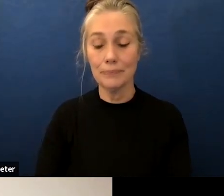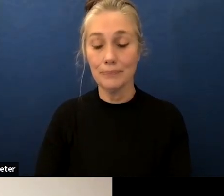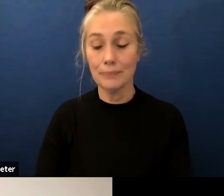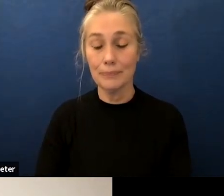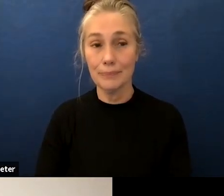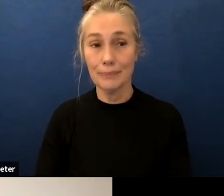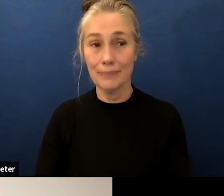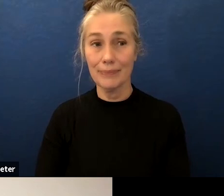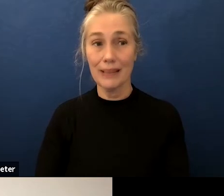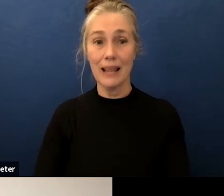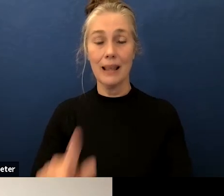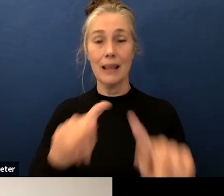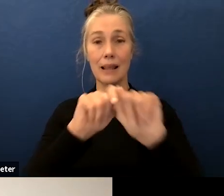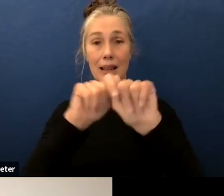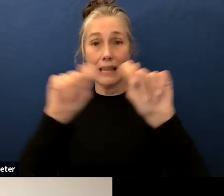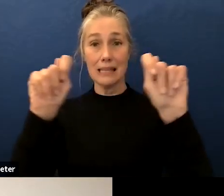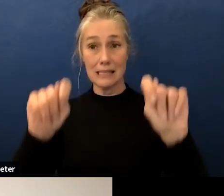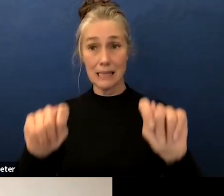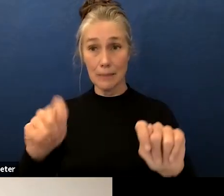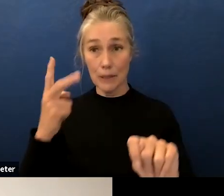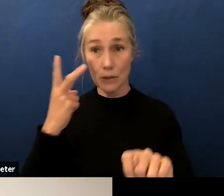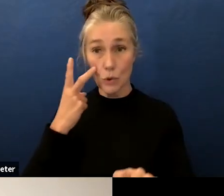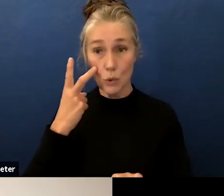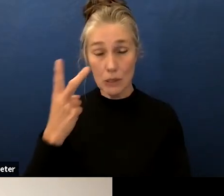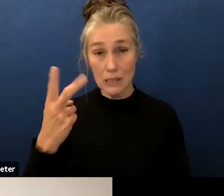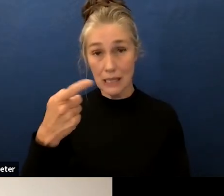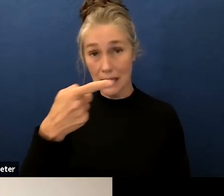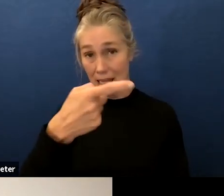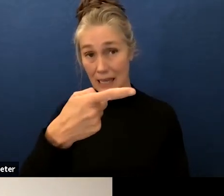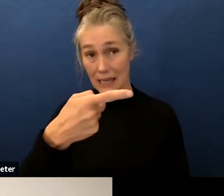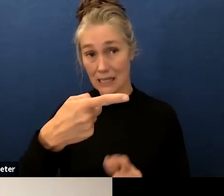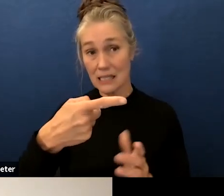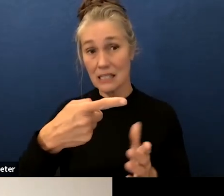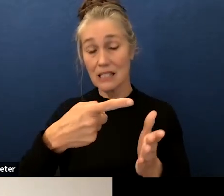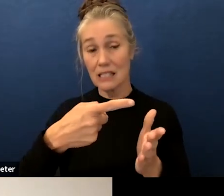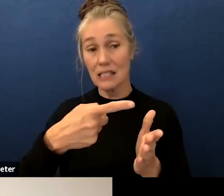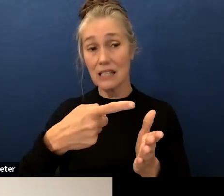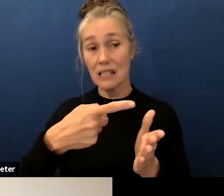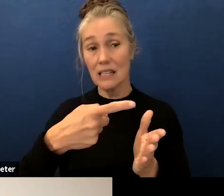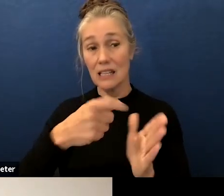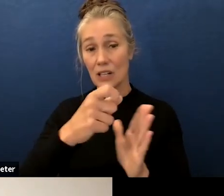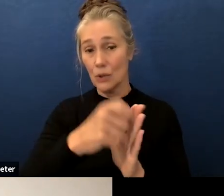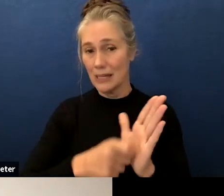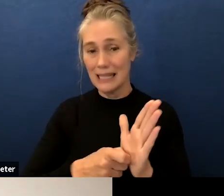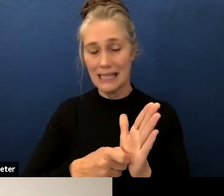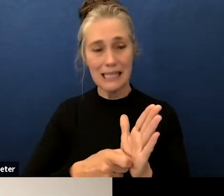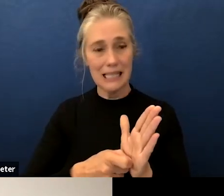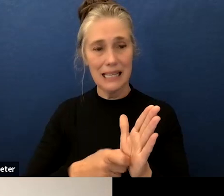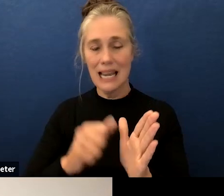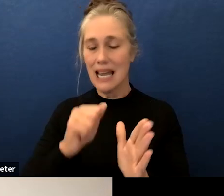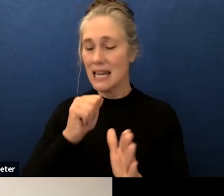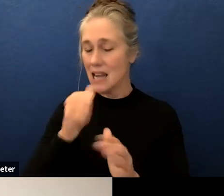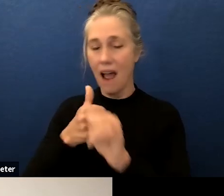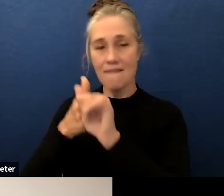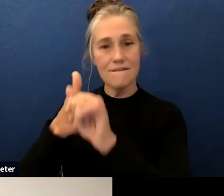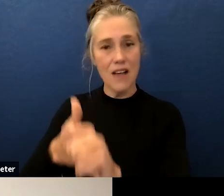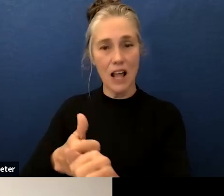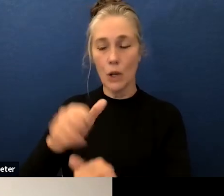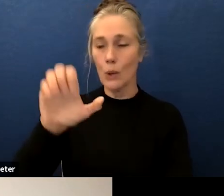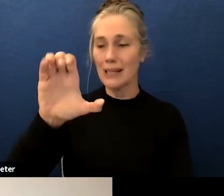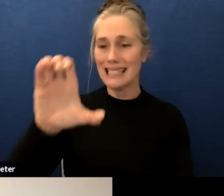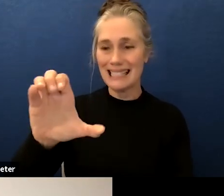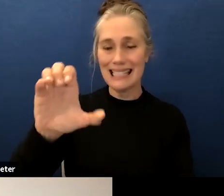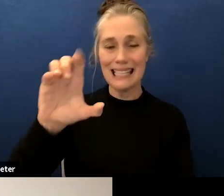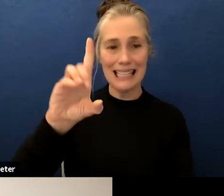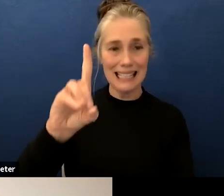that you see this grant written on is not by cde cde did not provide a